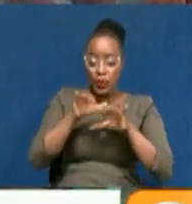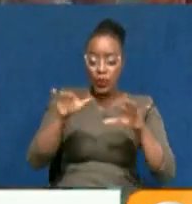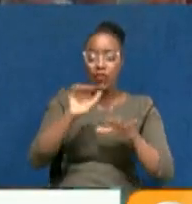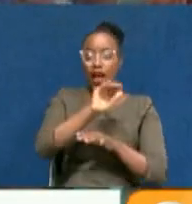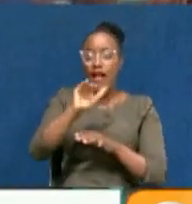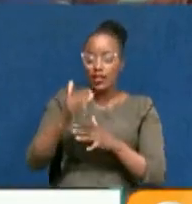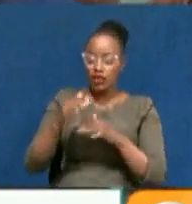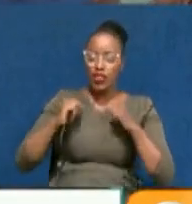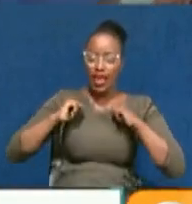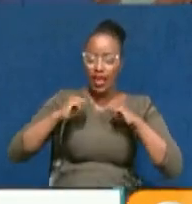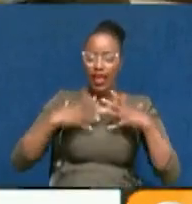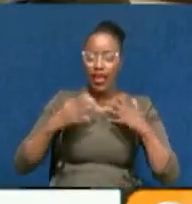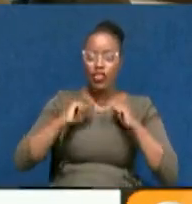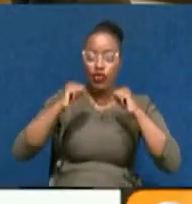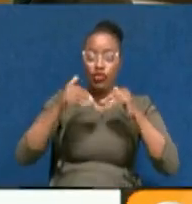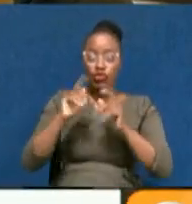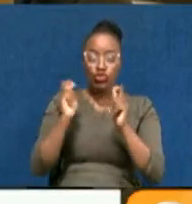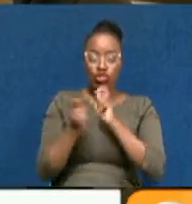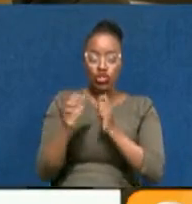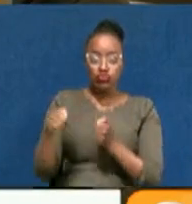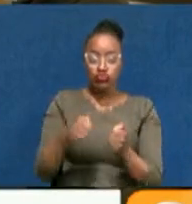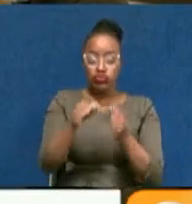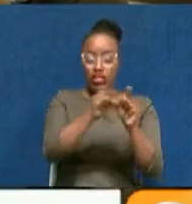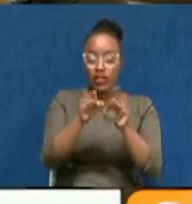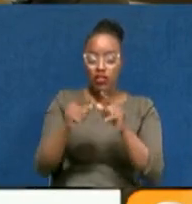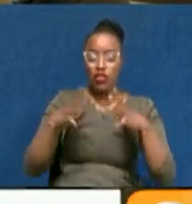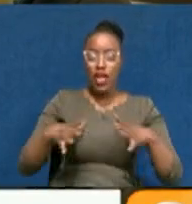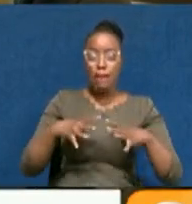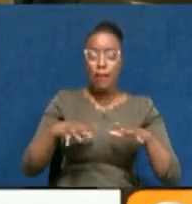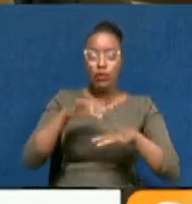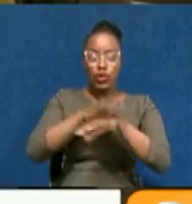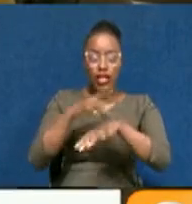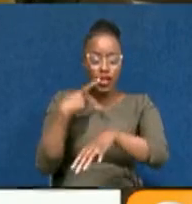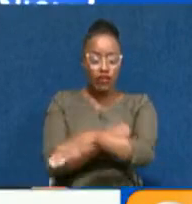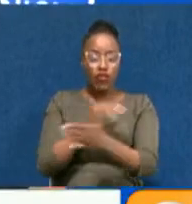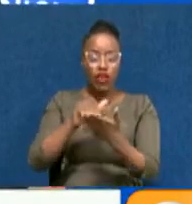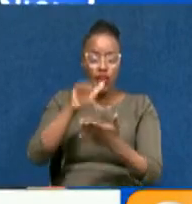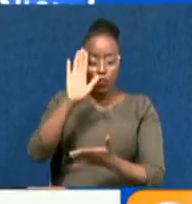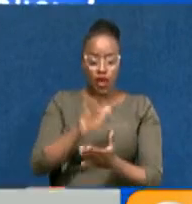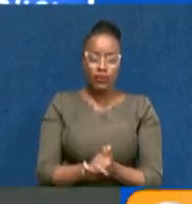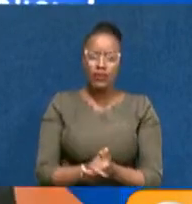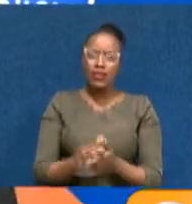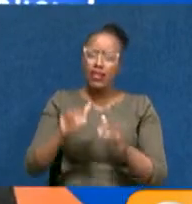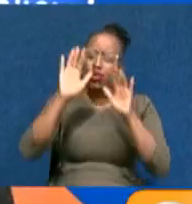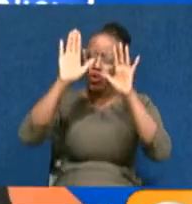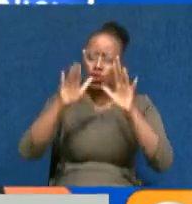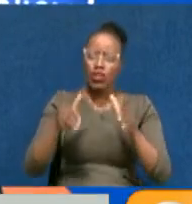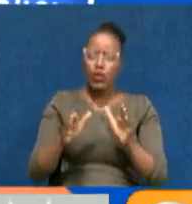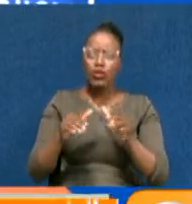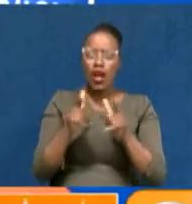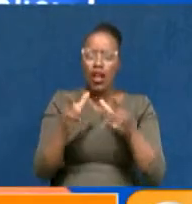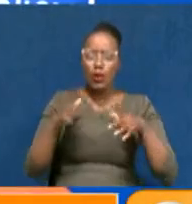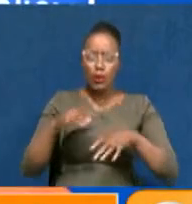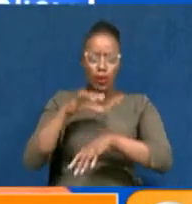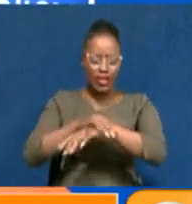officials for the government to change strategy to increase vaccine uptick amounting. And the most important way to have everybody vaccinated